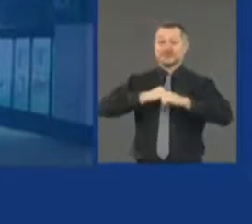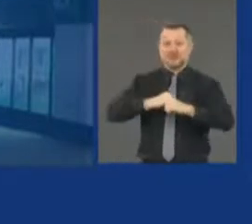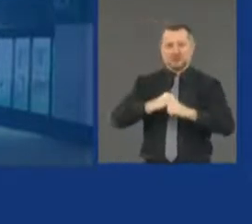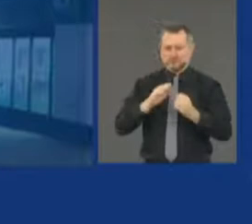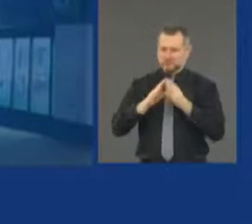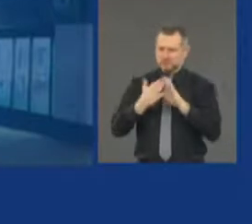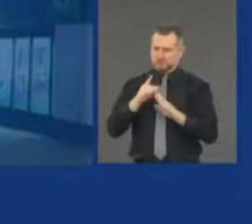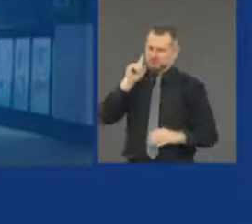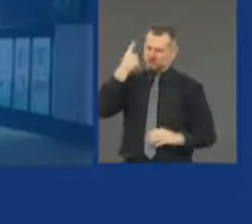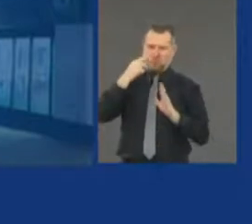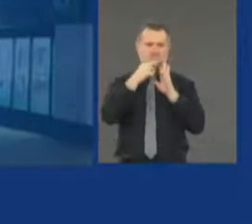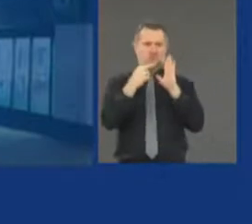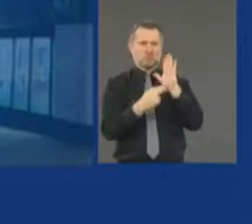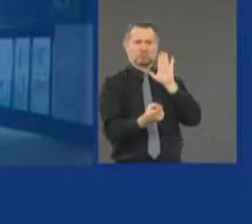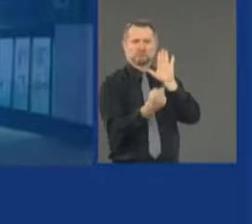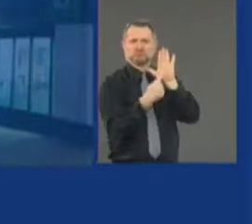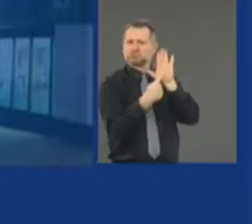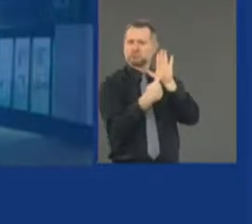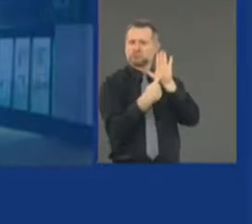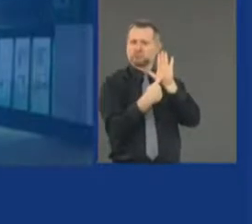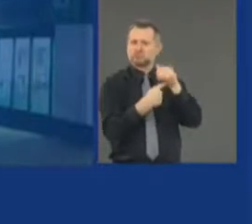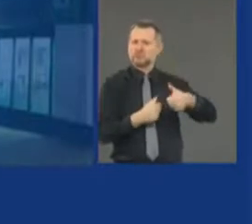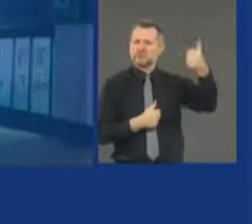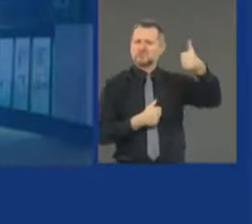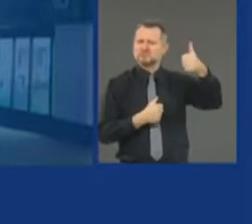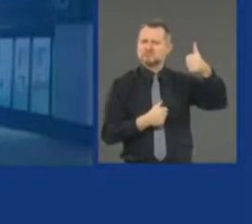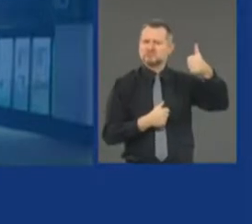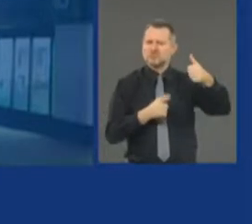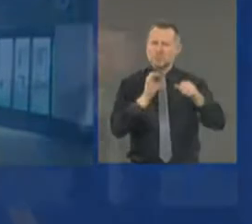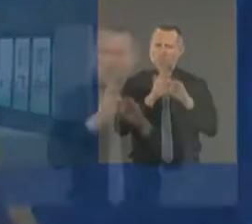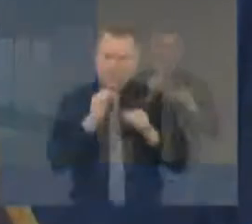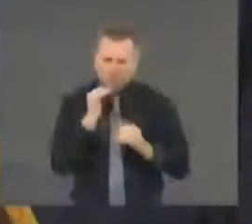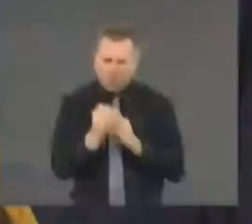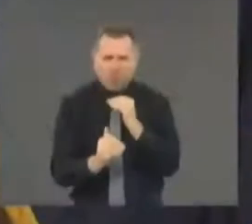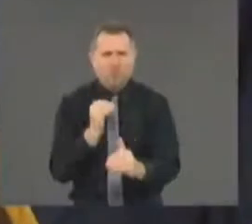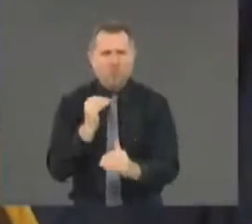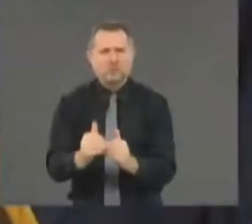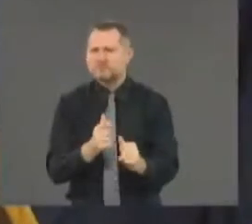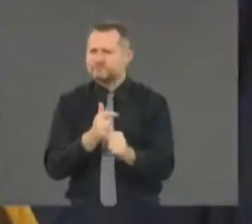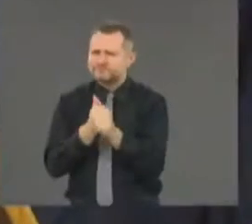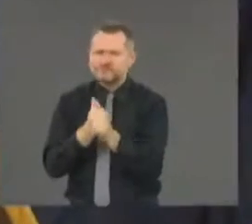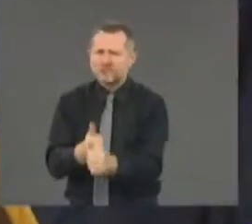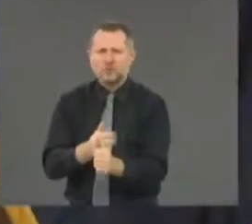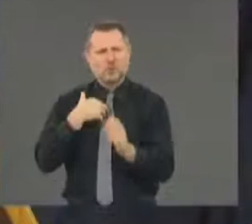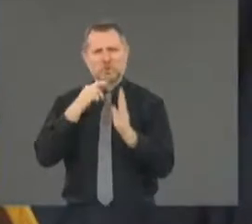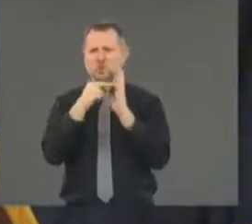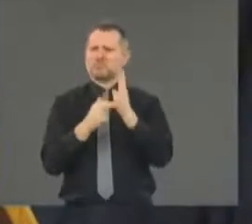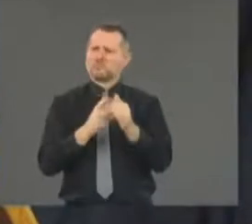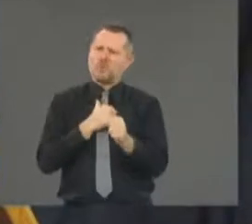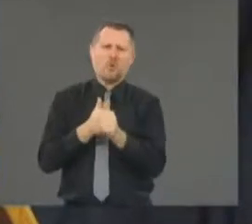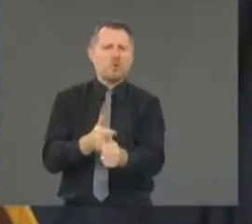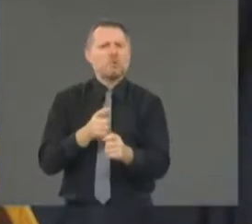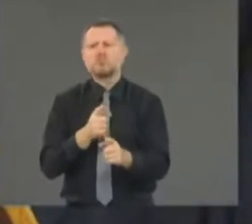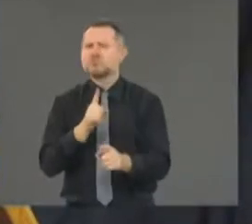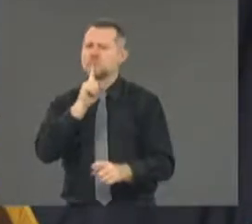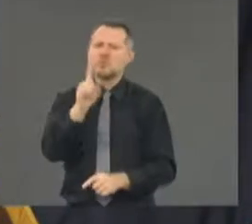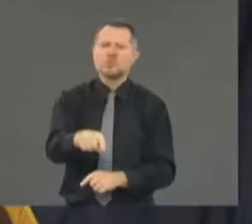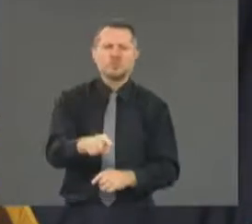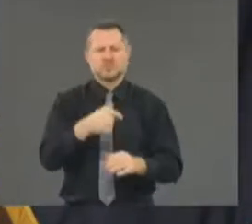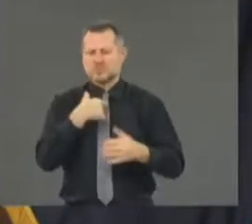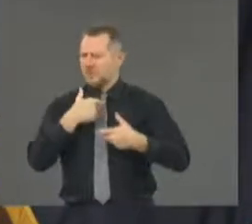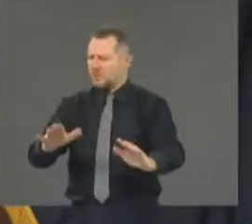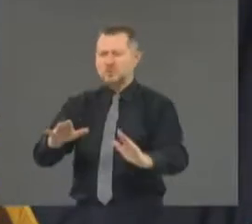Maintaining order is rule one. It's not going to happen in the state of New York. We're not going to allow